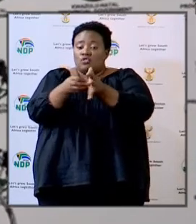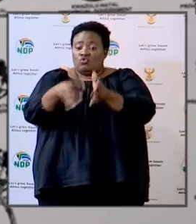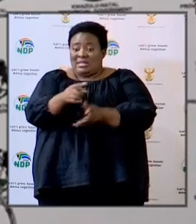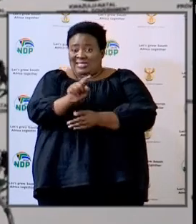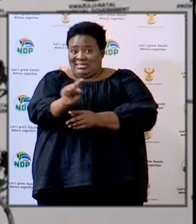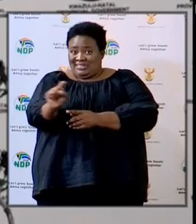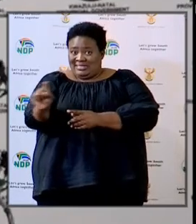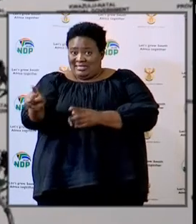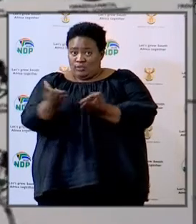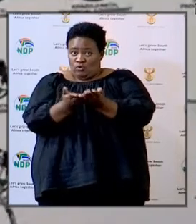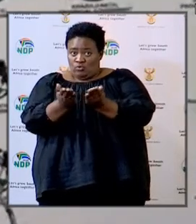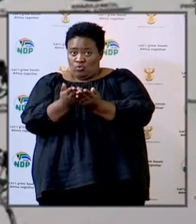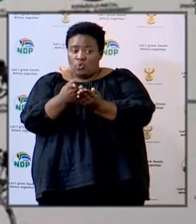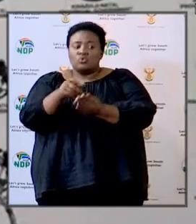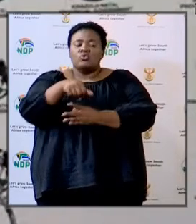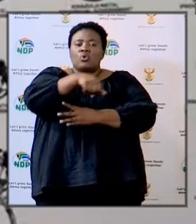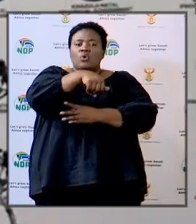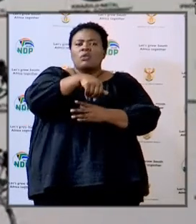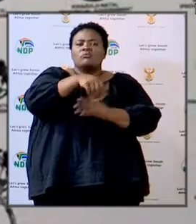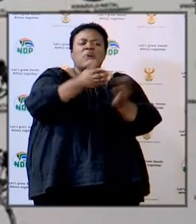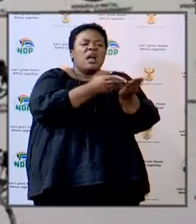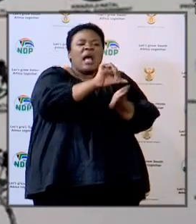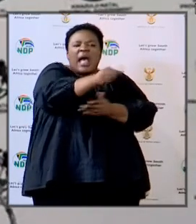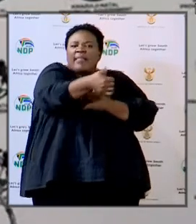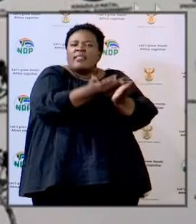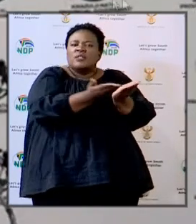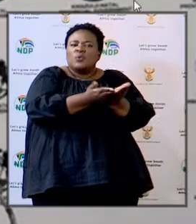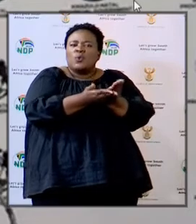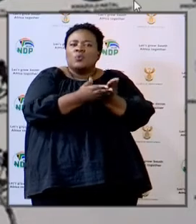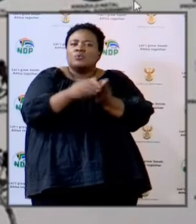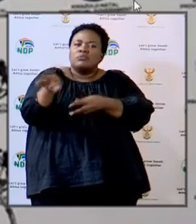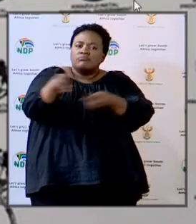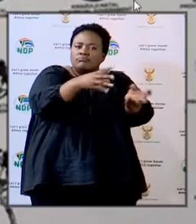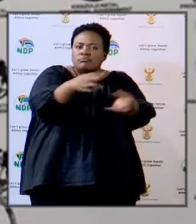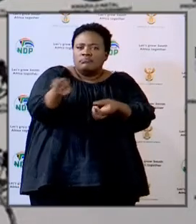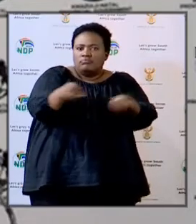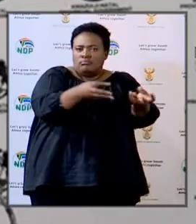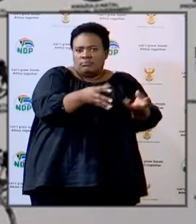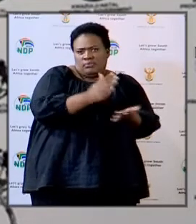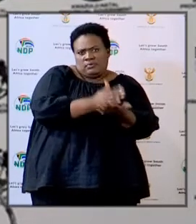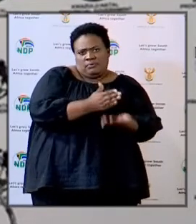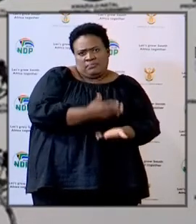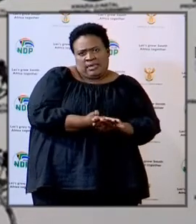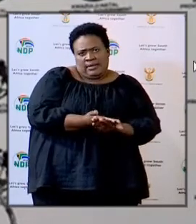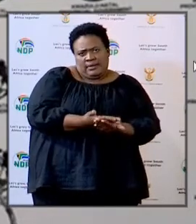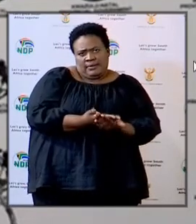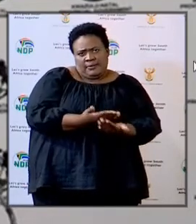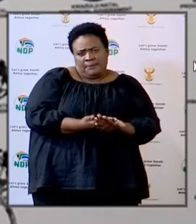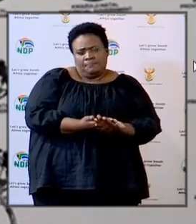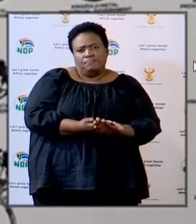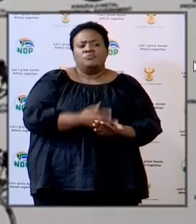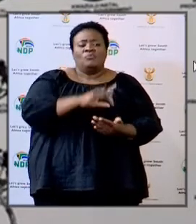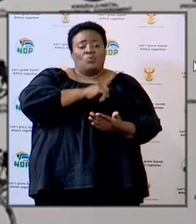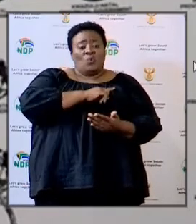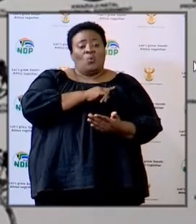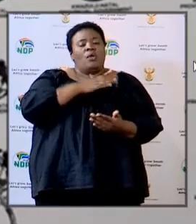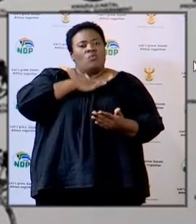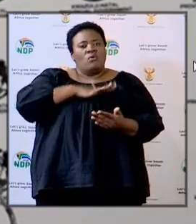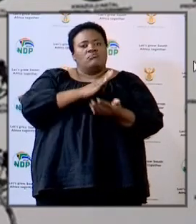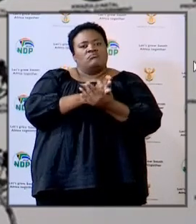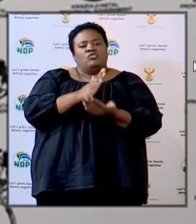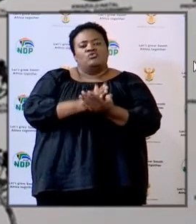to other schools that are ready to avoid the situation where there are learners that are being left out insofar as the curriculum